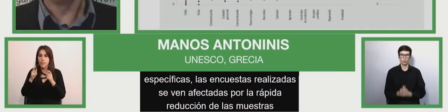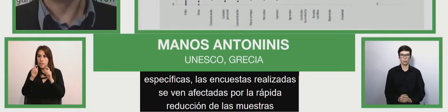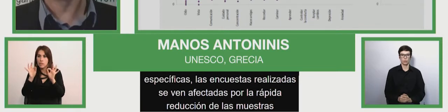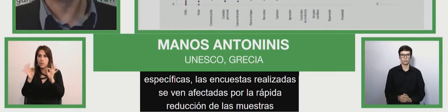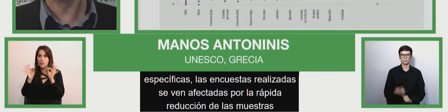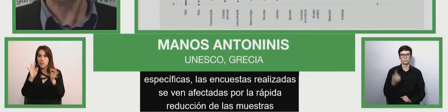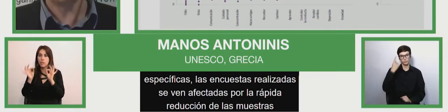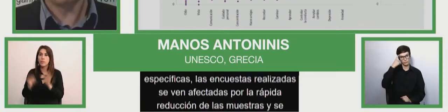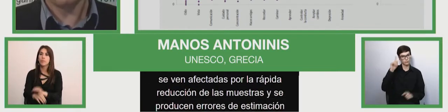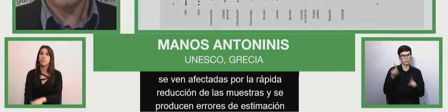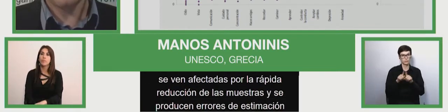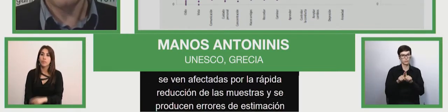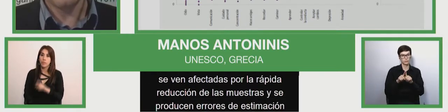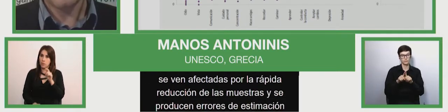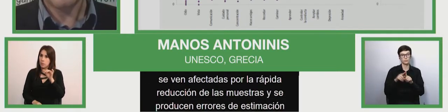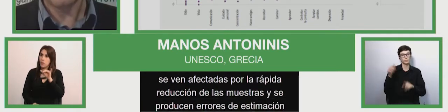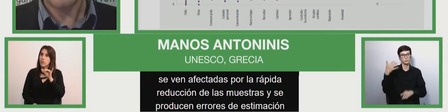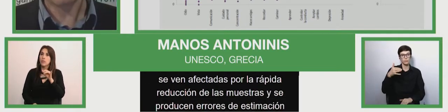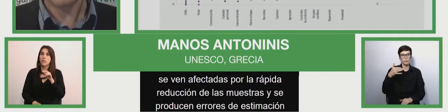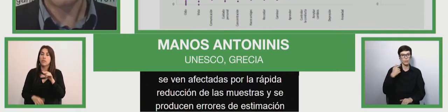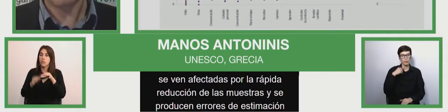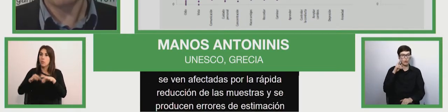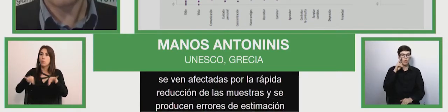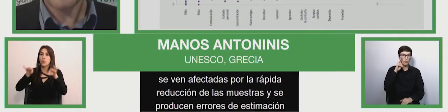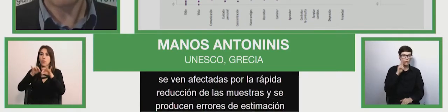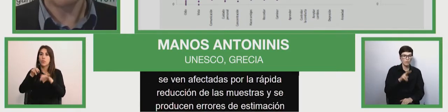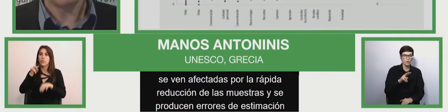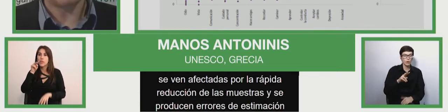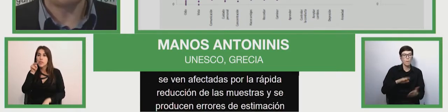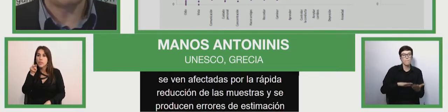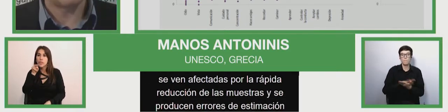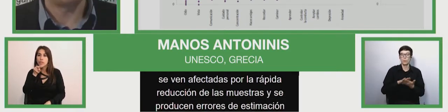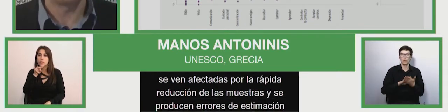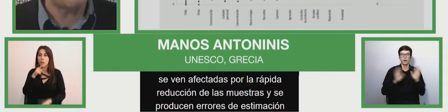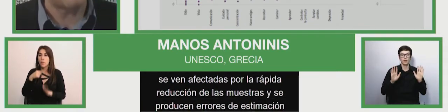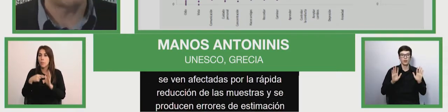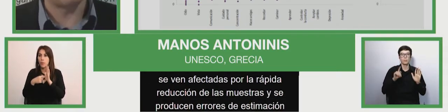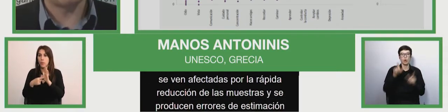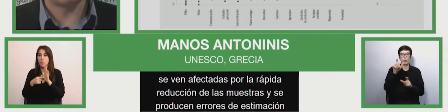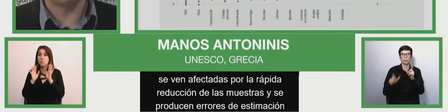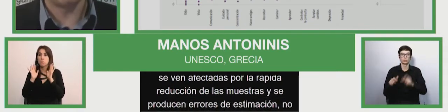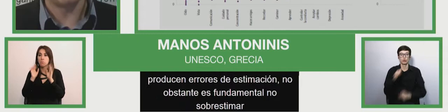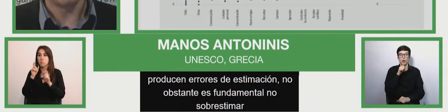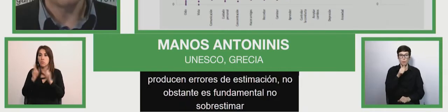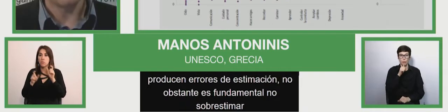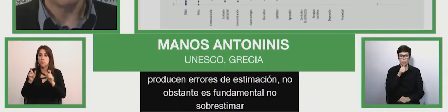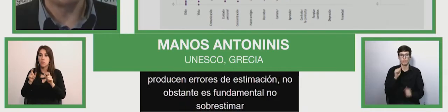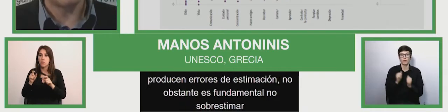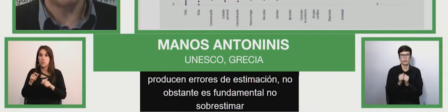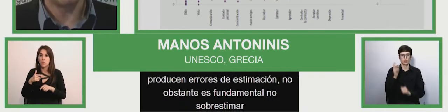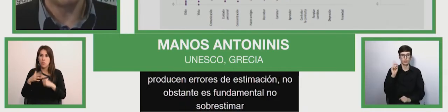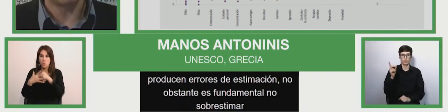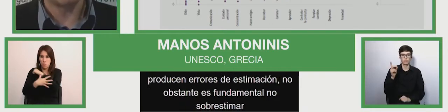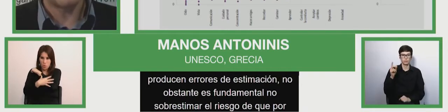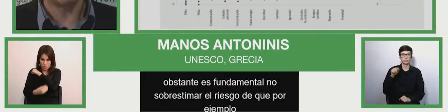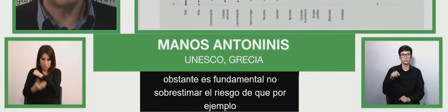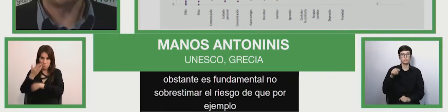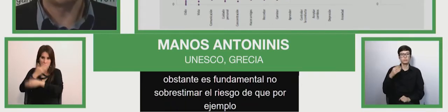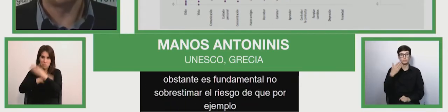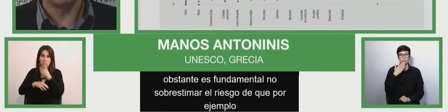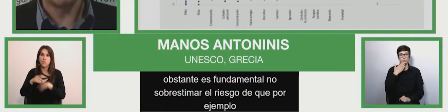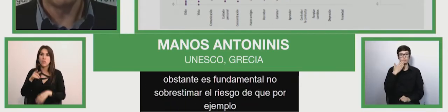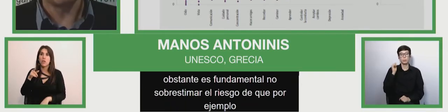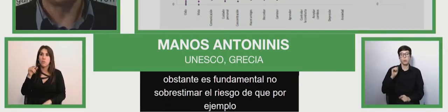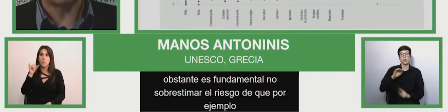underestimate the risks that poor people with disabilities can be subject to exclusion, double